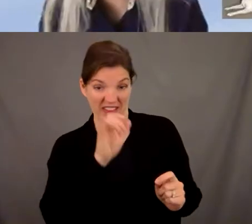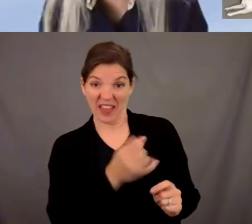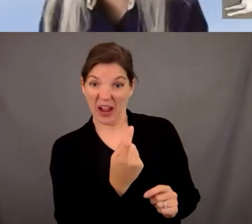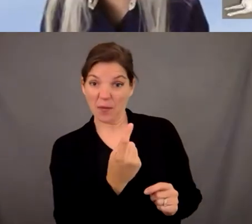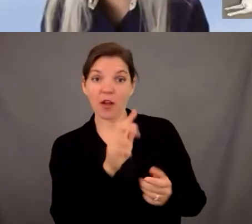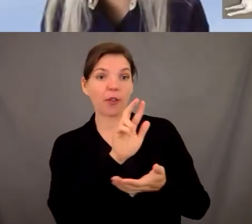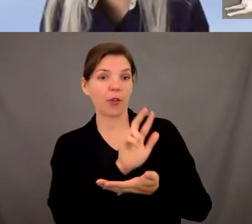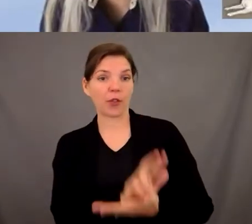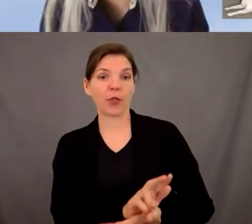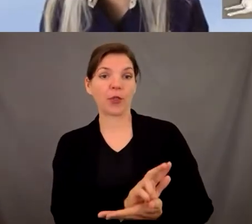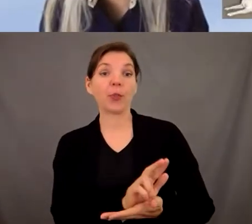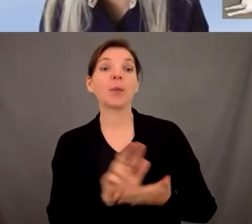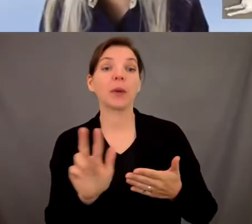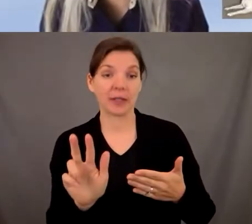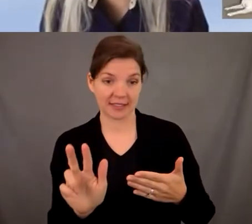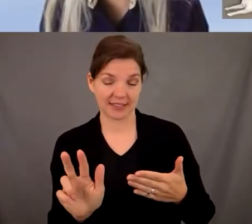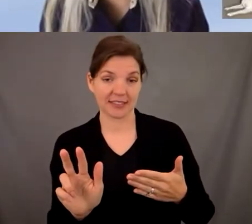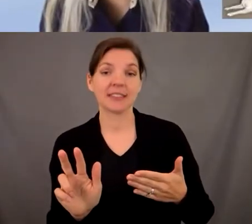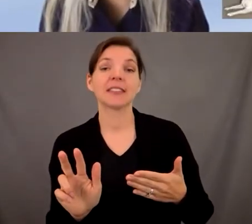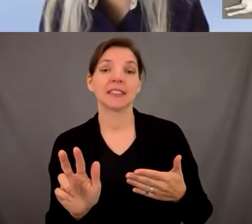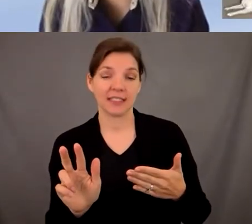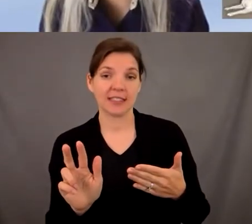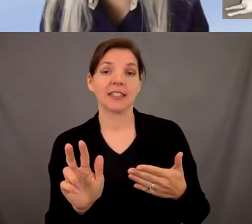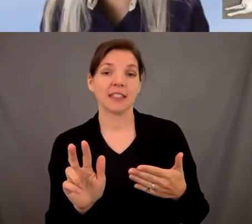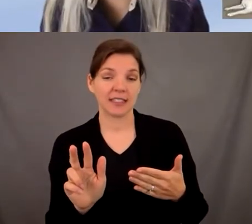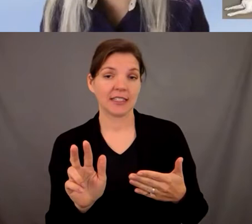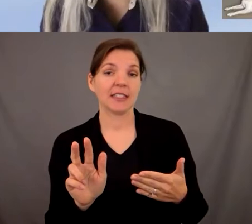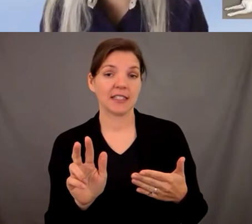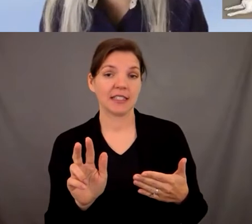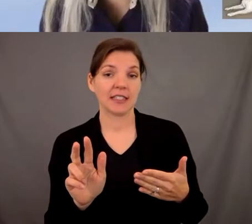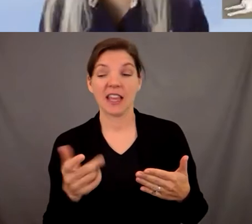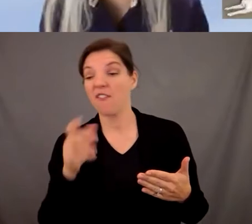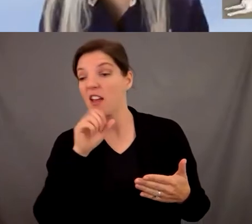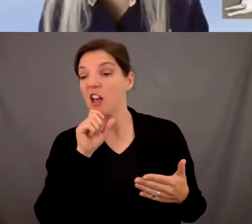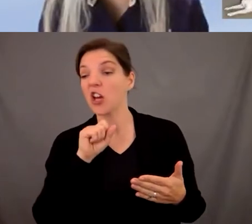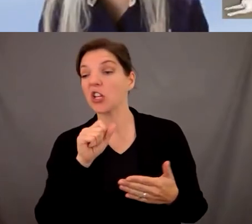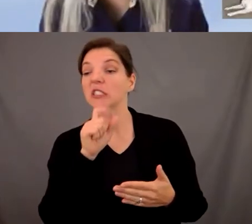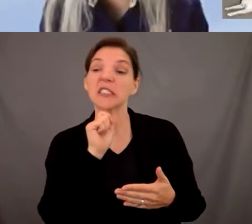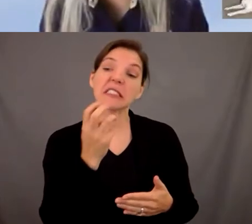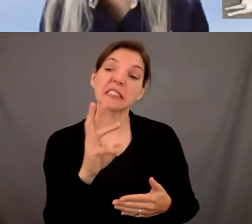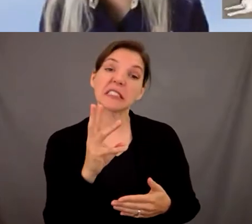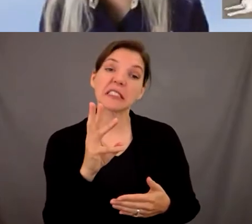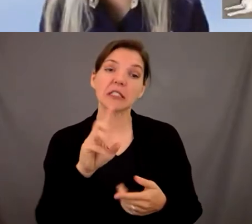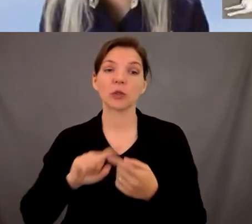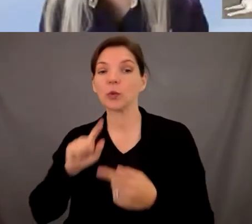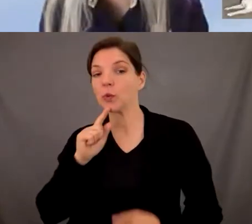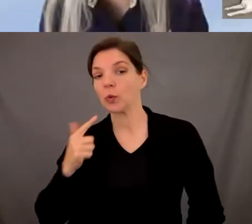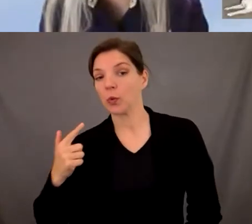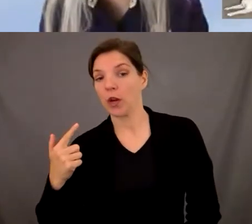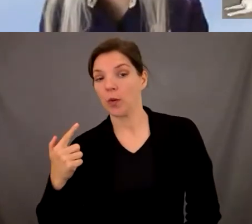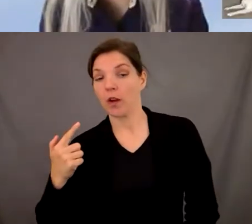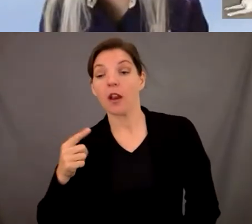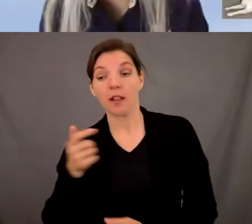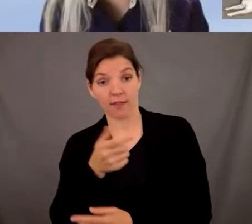intensive program for uh folks ages between 16 to 21 who are blind and visually